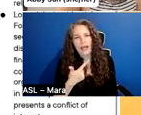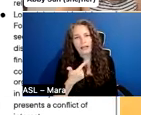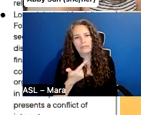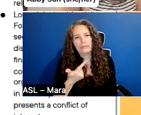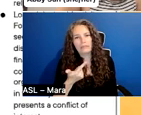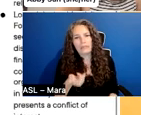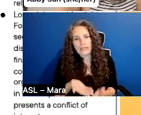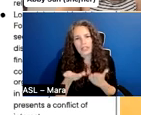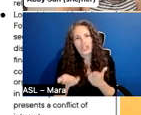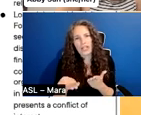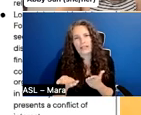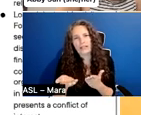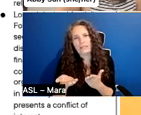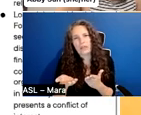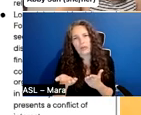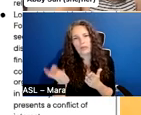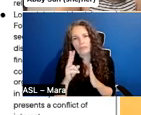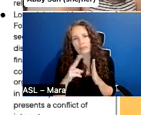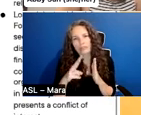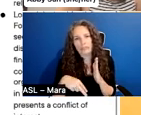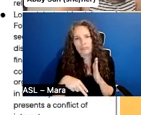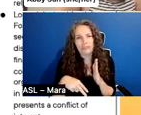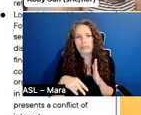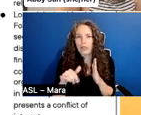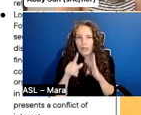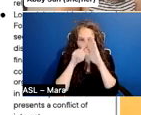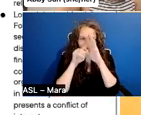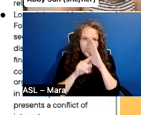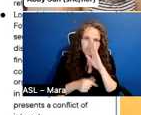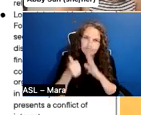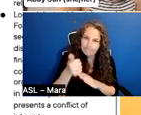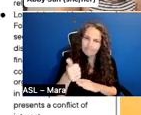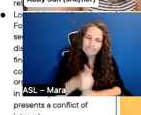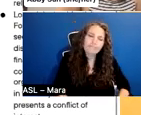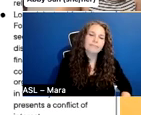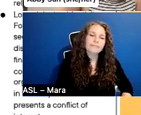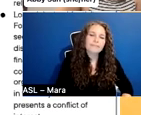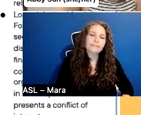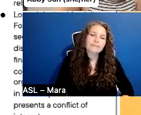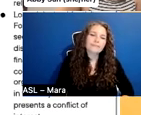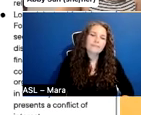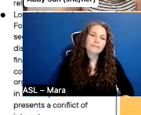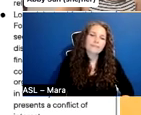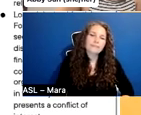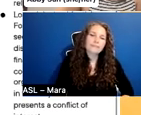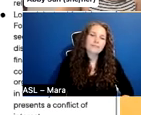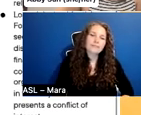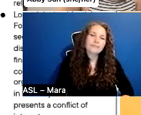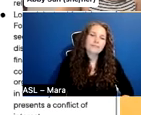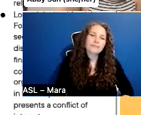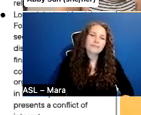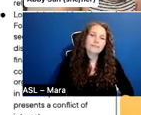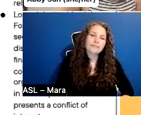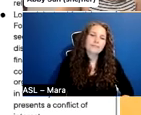do some more investigating and research for yourself. Okay. Um, all right.